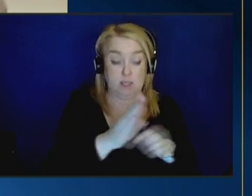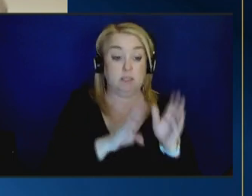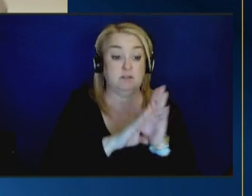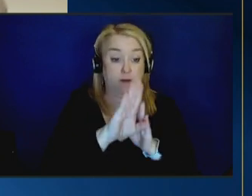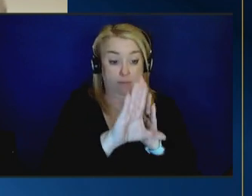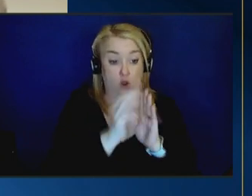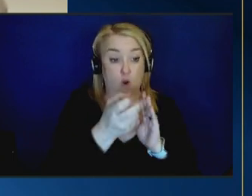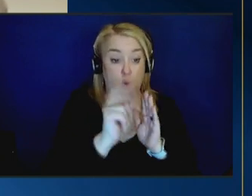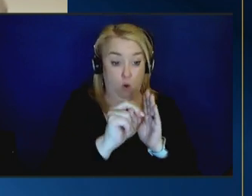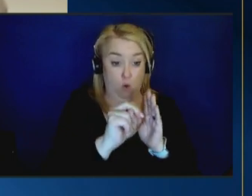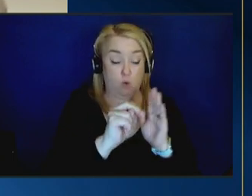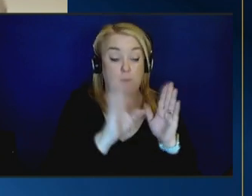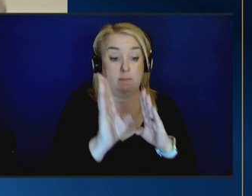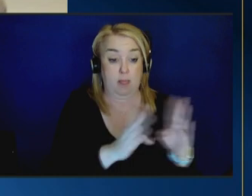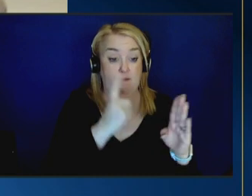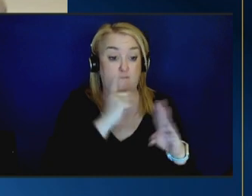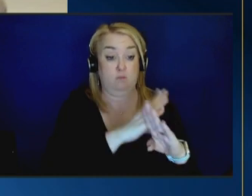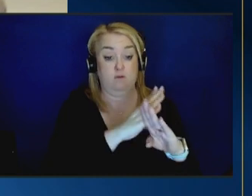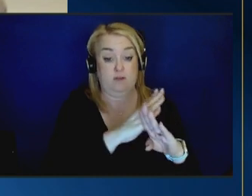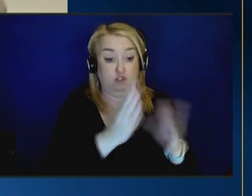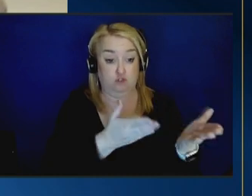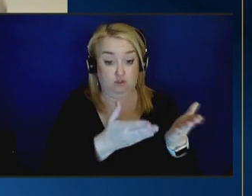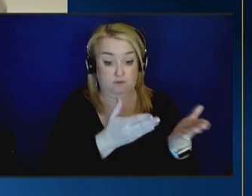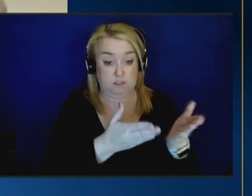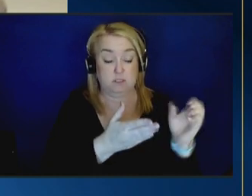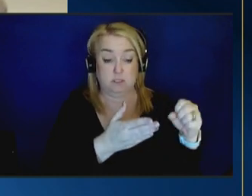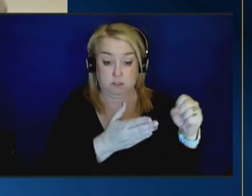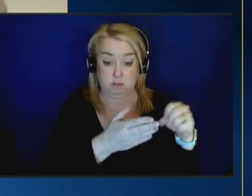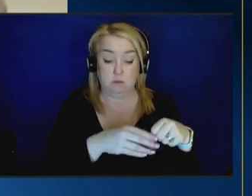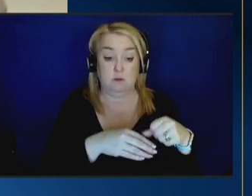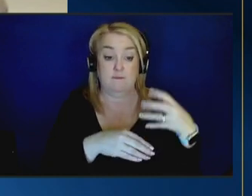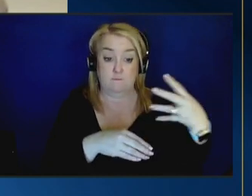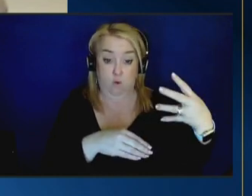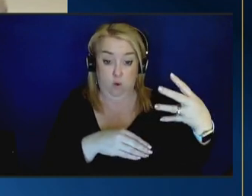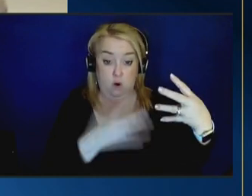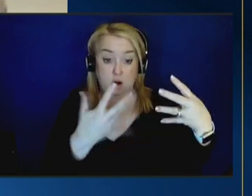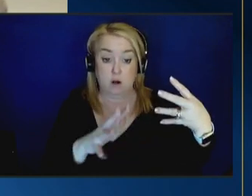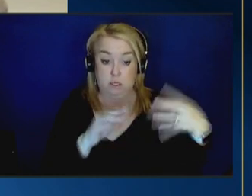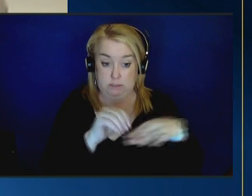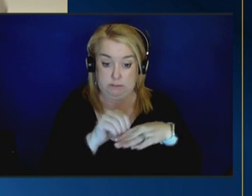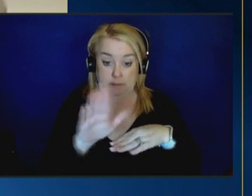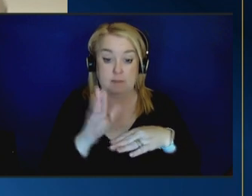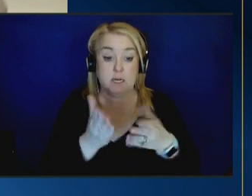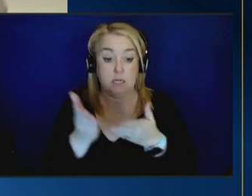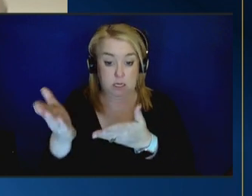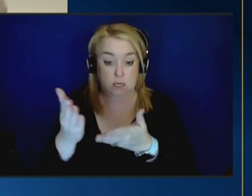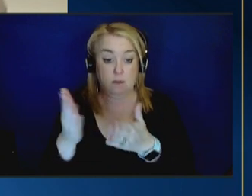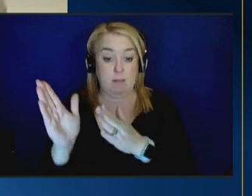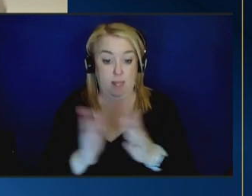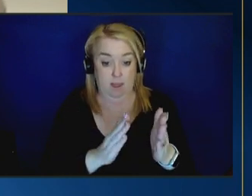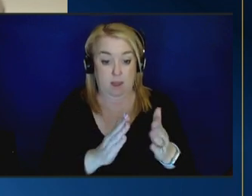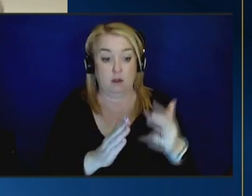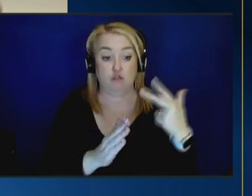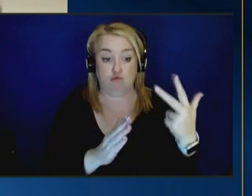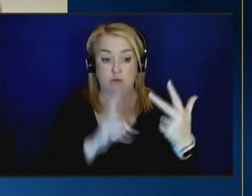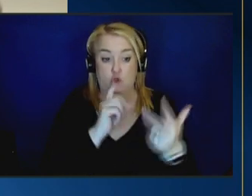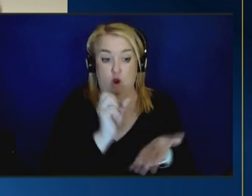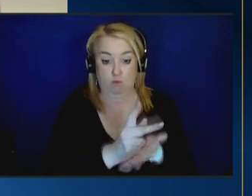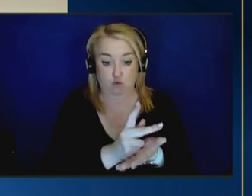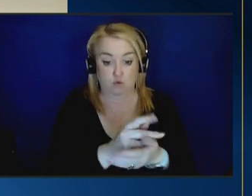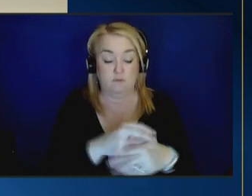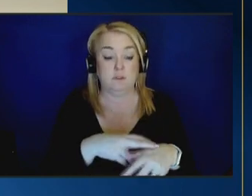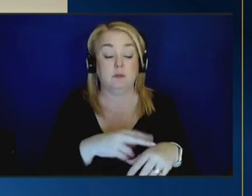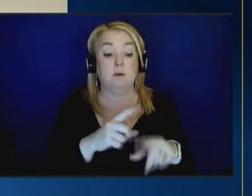plan for prevention services so four tribes have submitted those plans three of them have been approved but there